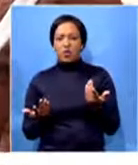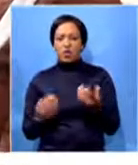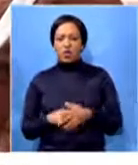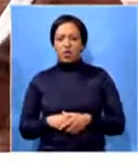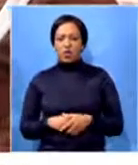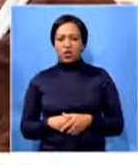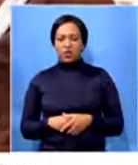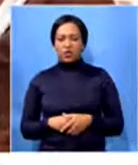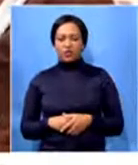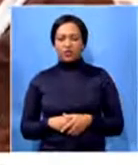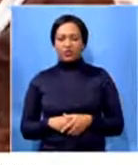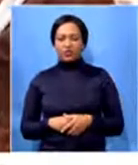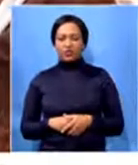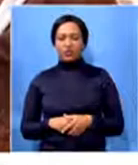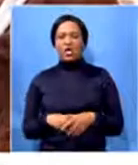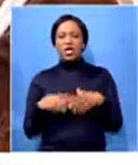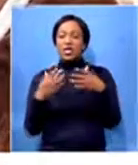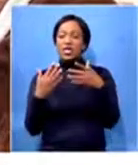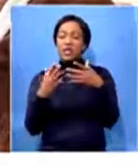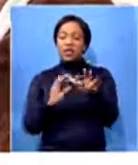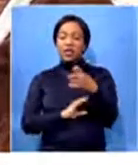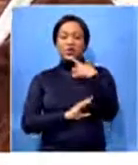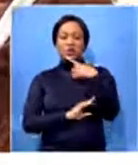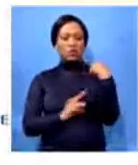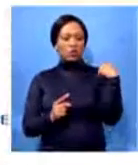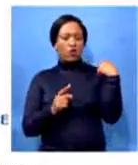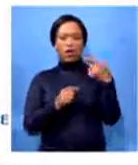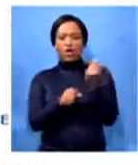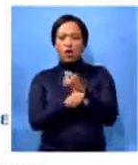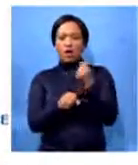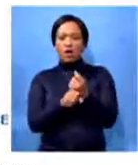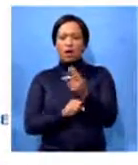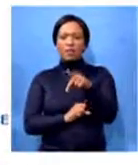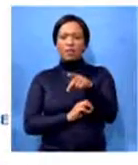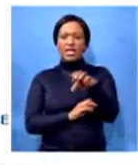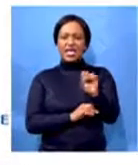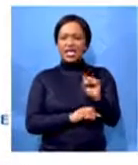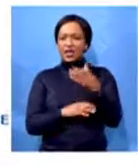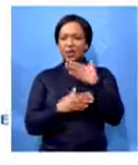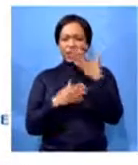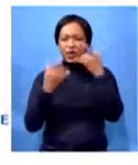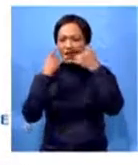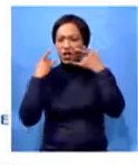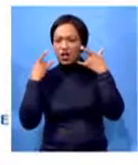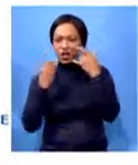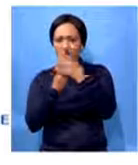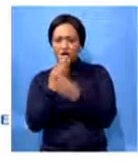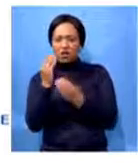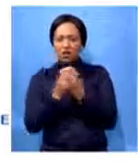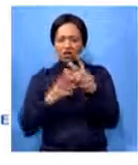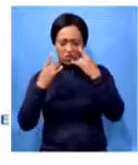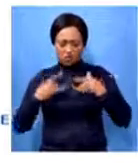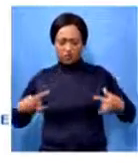And it's alleged they've been working without PPEs. It is of concern that the MEC has been so